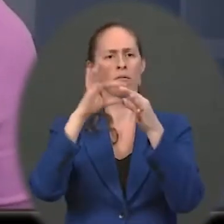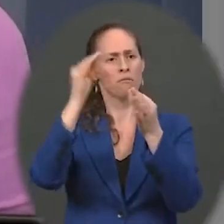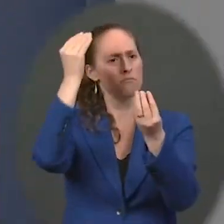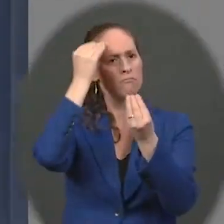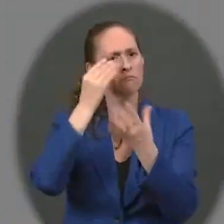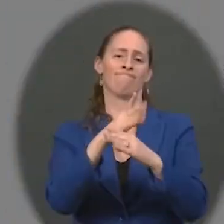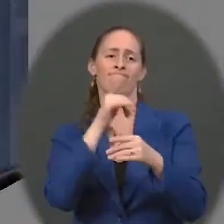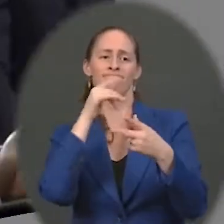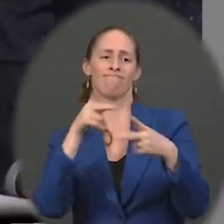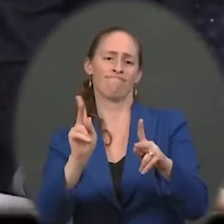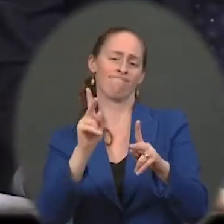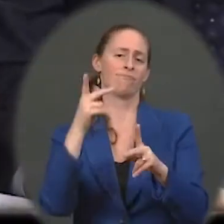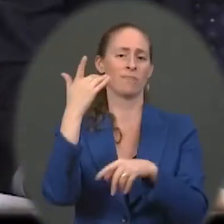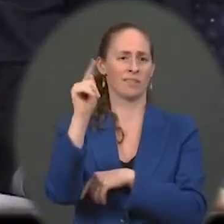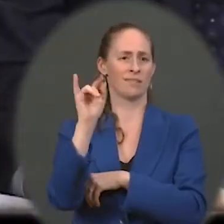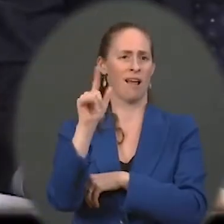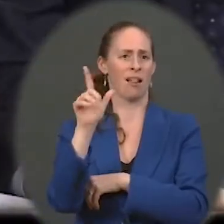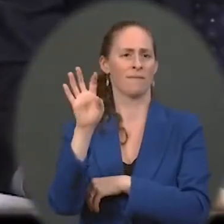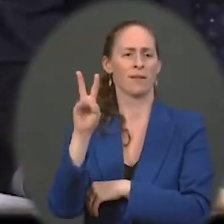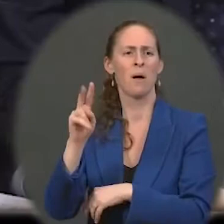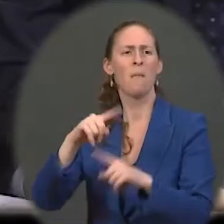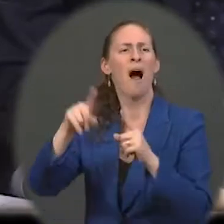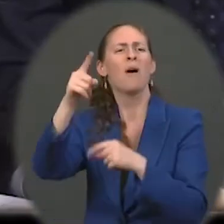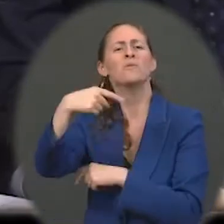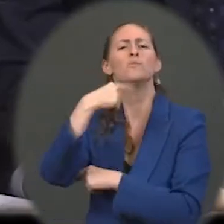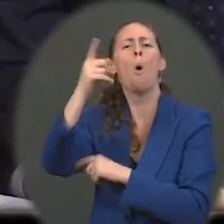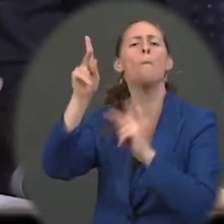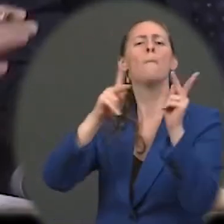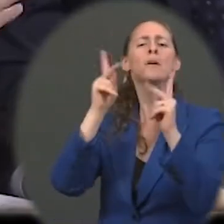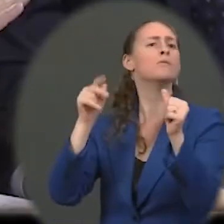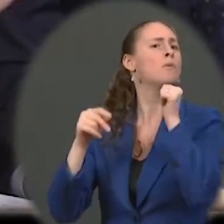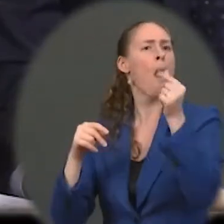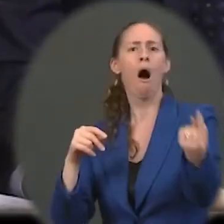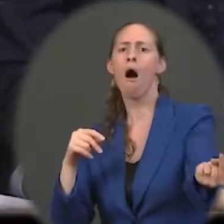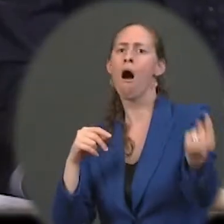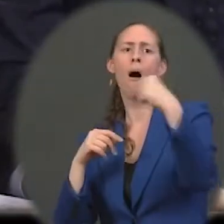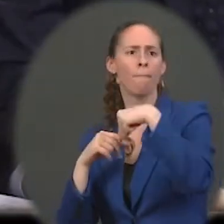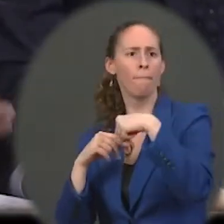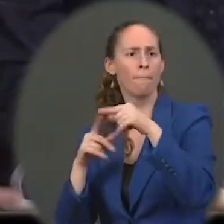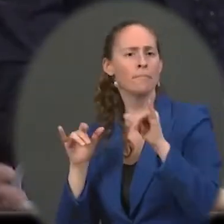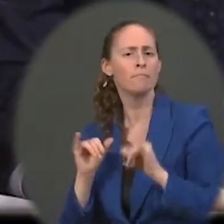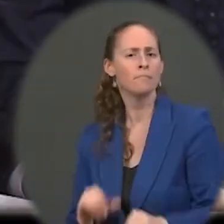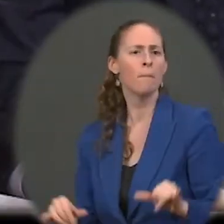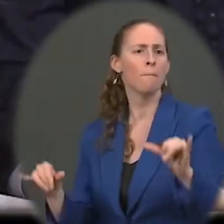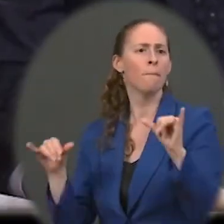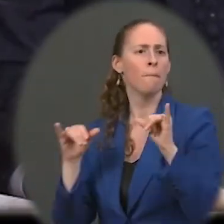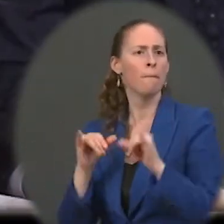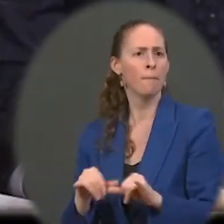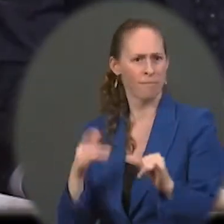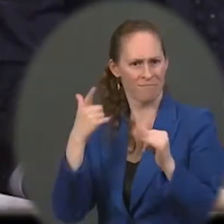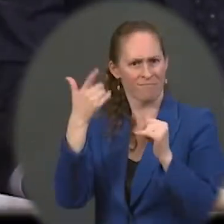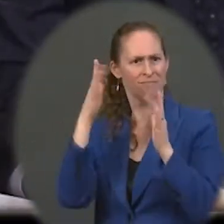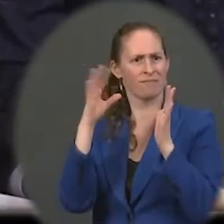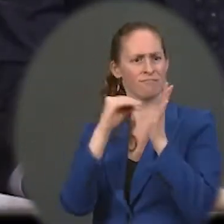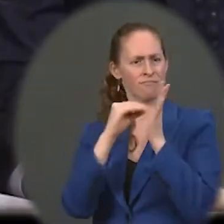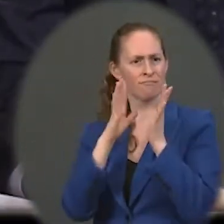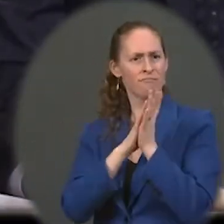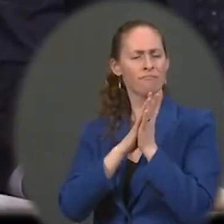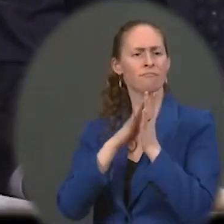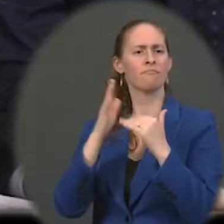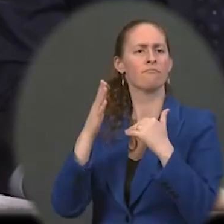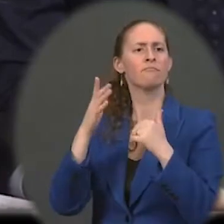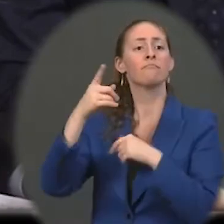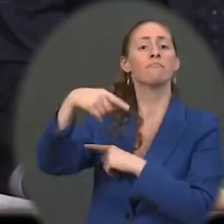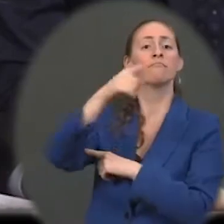operational update. The The You're telling people not to come. That's been the line for a couple months. It's been very well documented that a lot of these migrants are just released with a notice